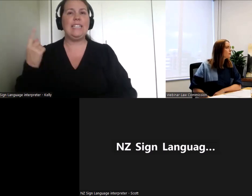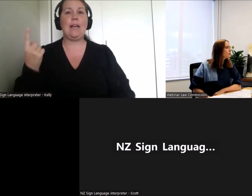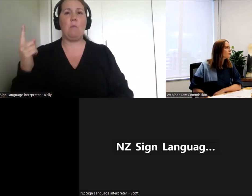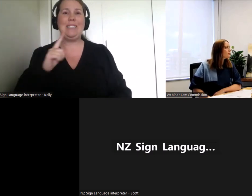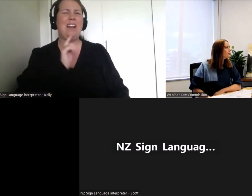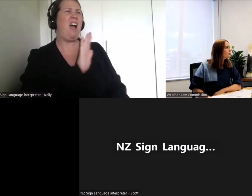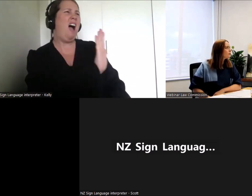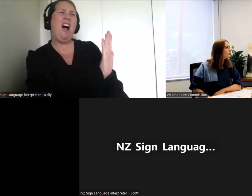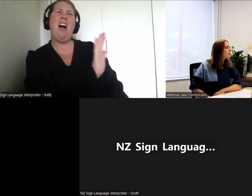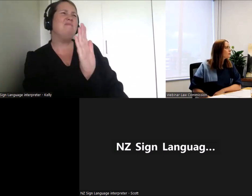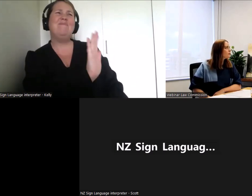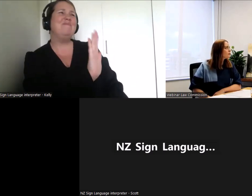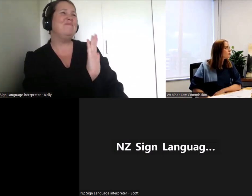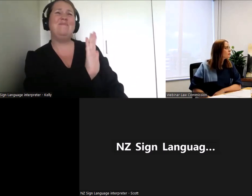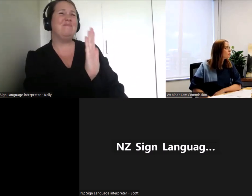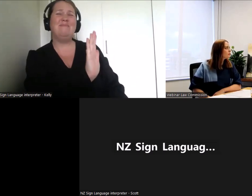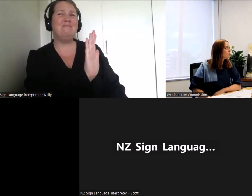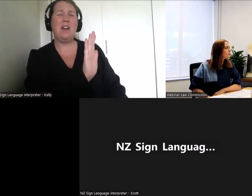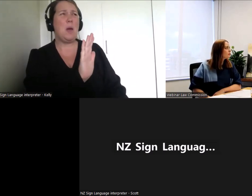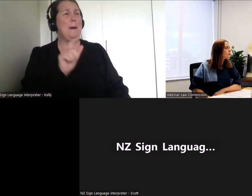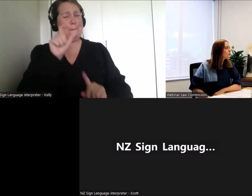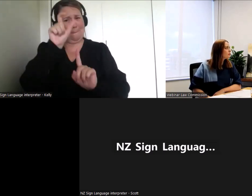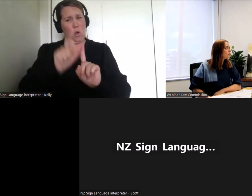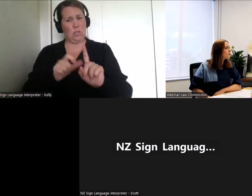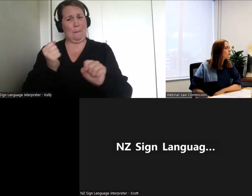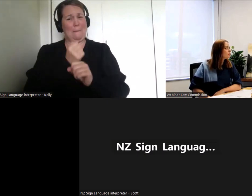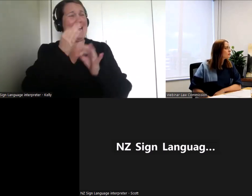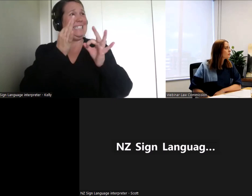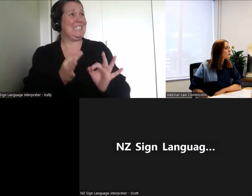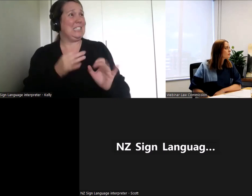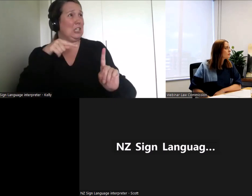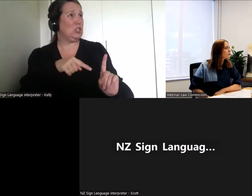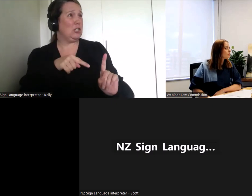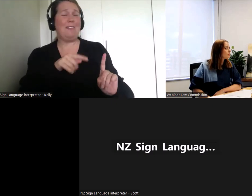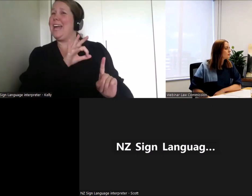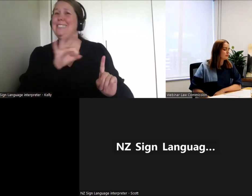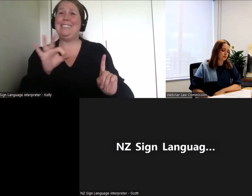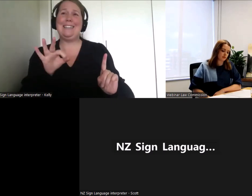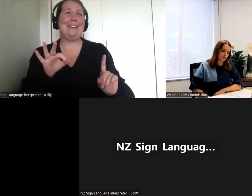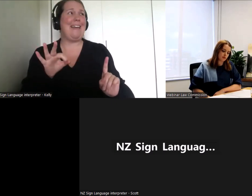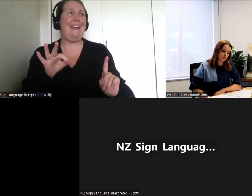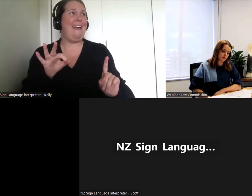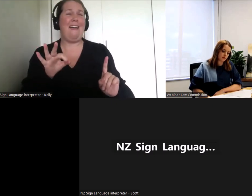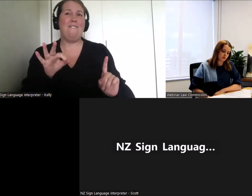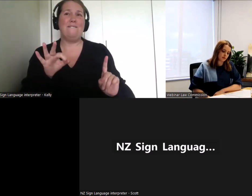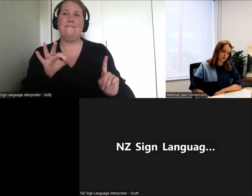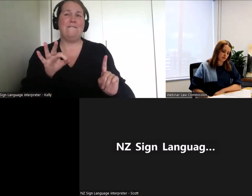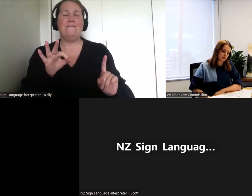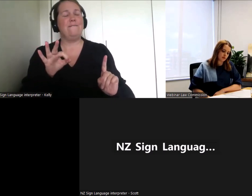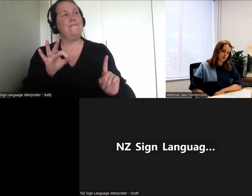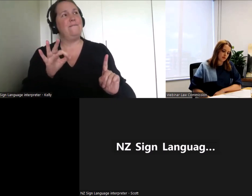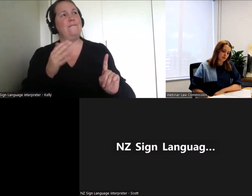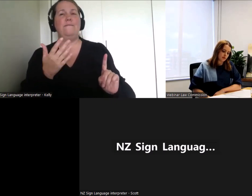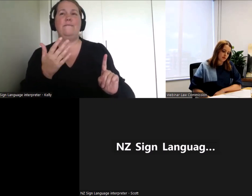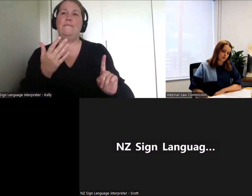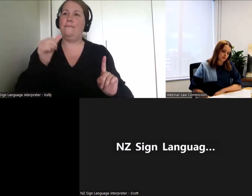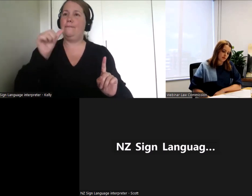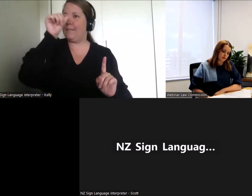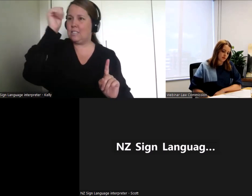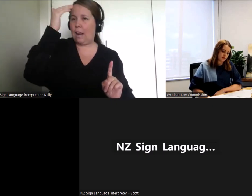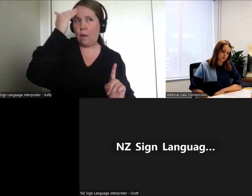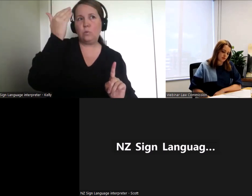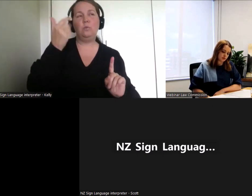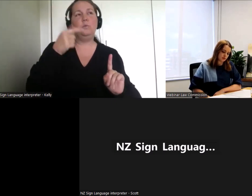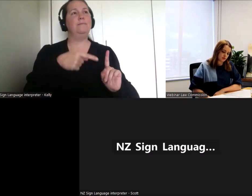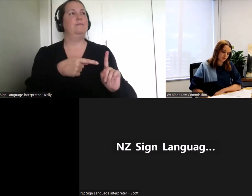the person who made it didn't have adequate decision-making capacity. So assuming